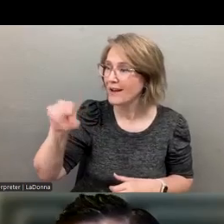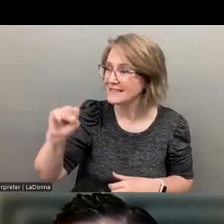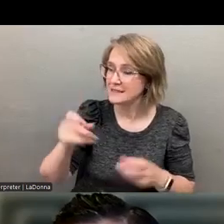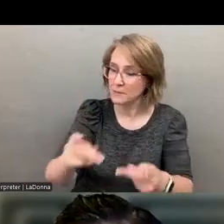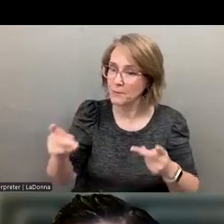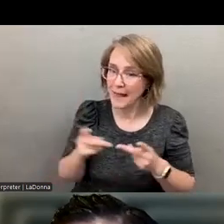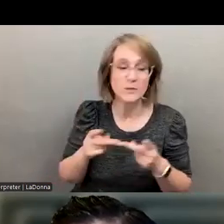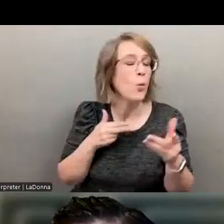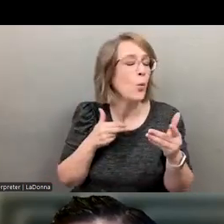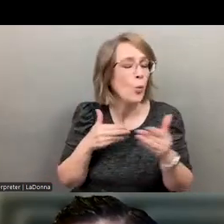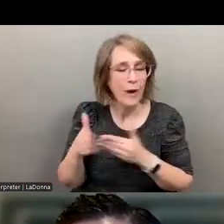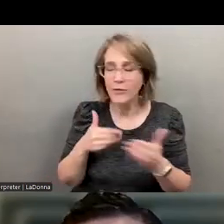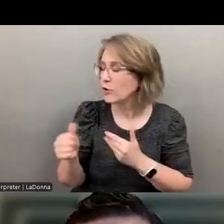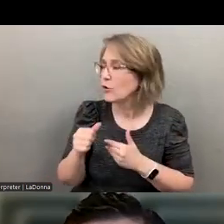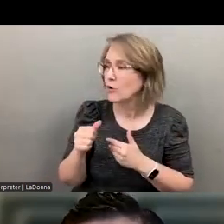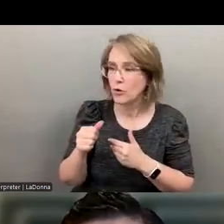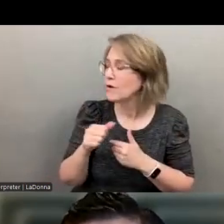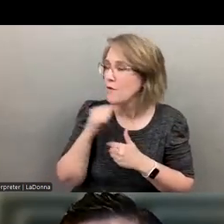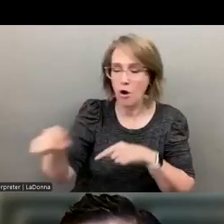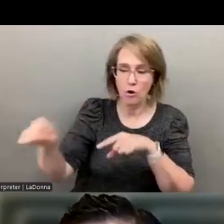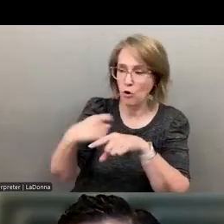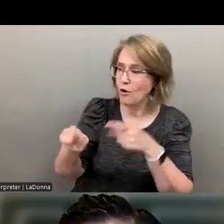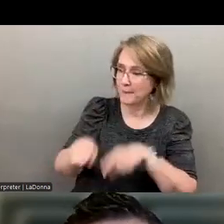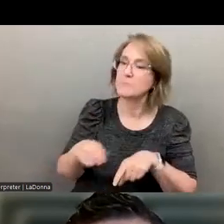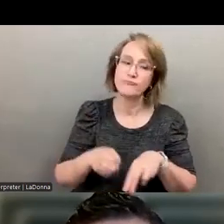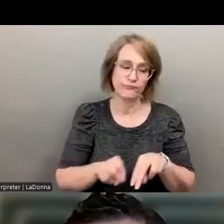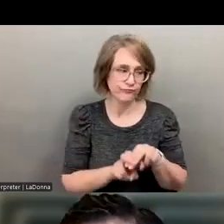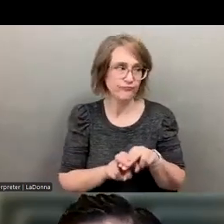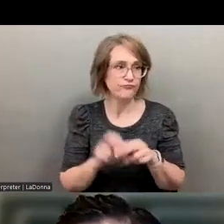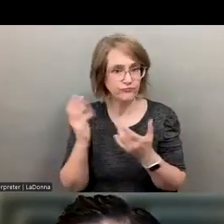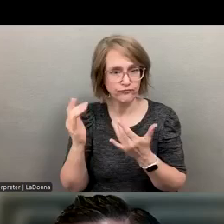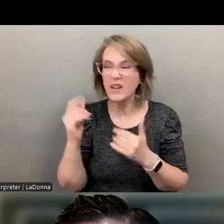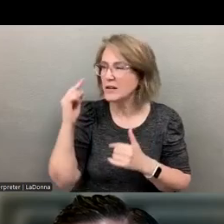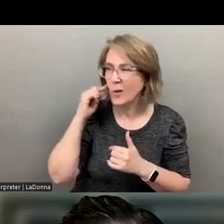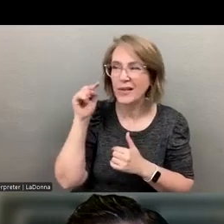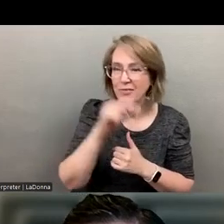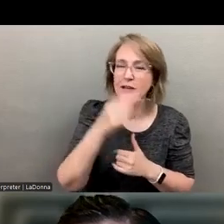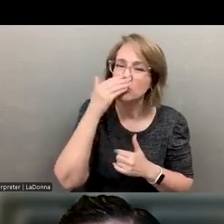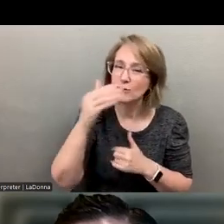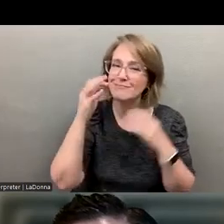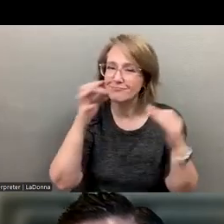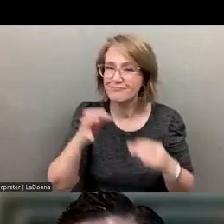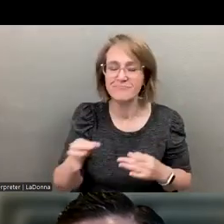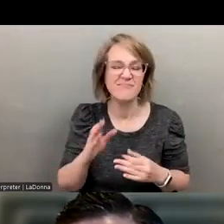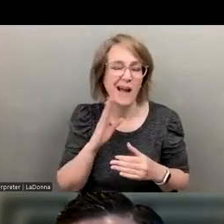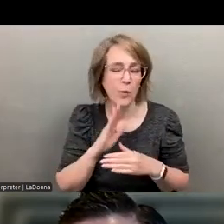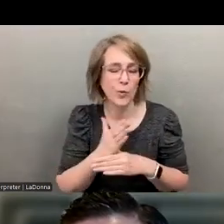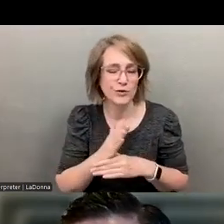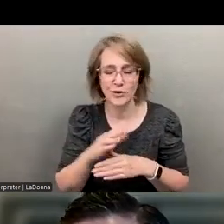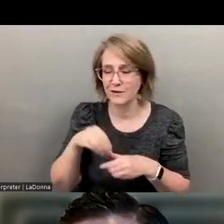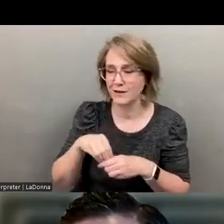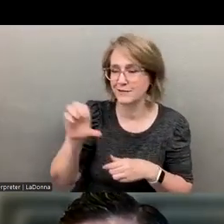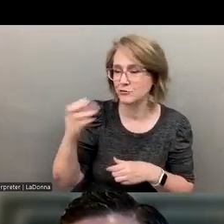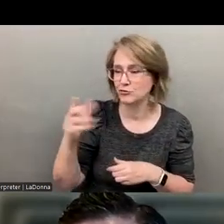whether or not the crisis, you know, in preparation of the crisis. So, um, I think that that's, those are great slides, Phil, and I'll be sharing something on the chat.